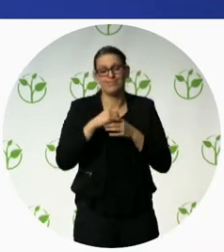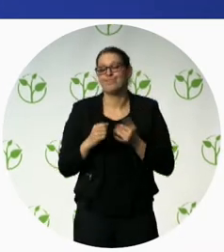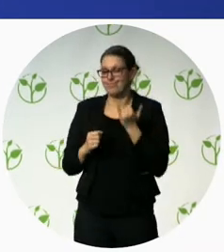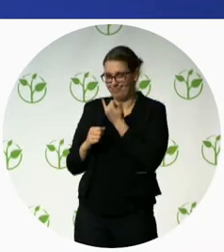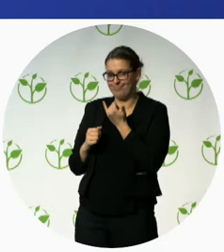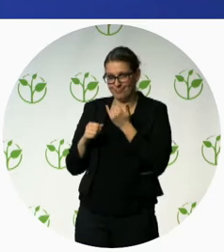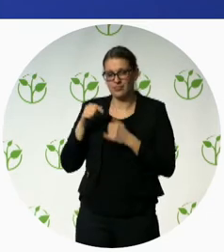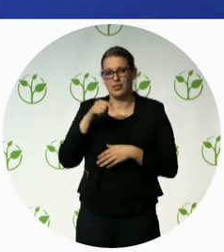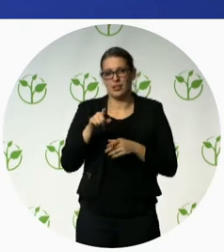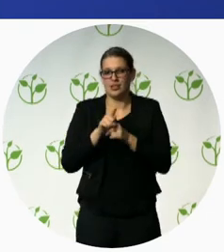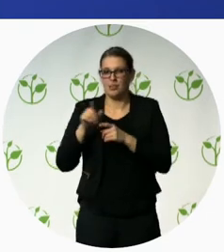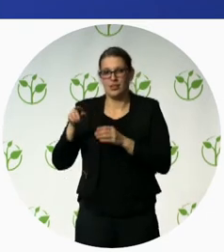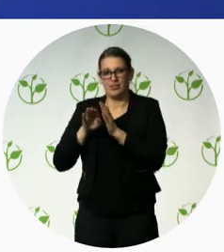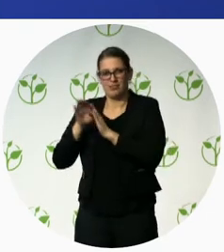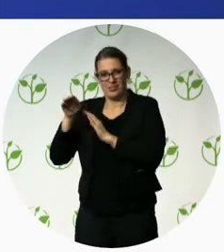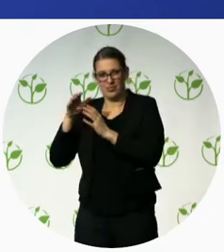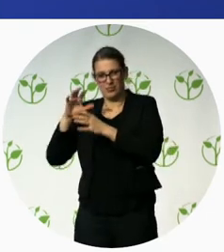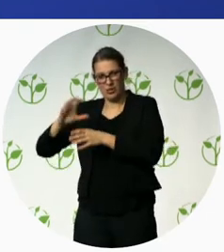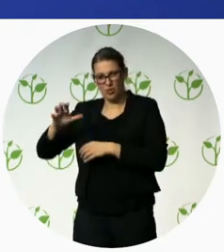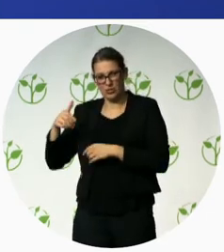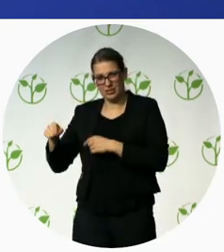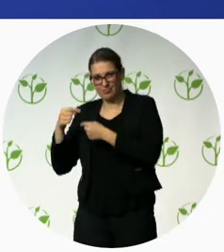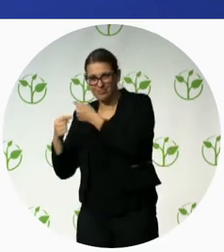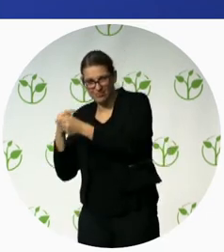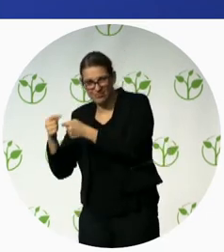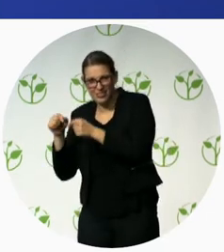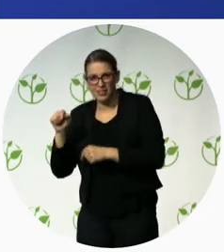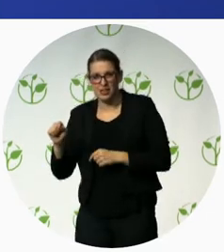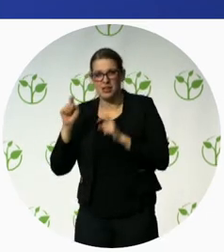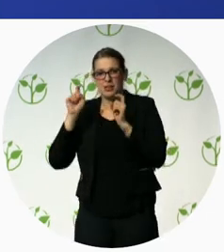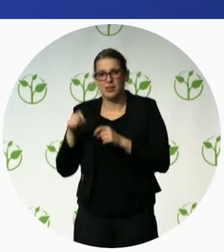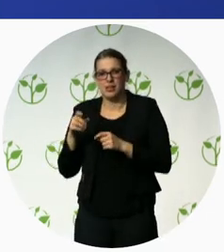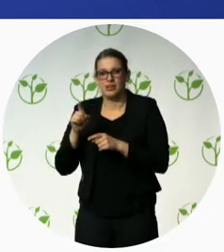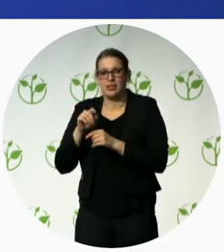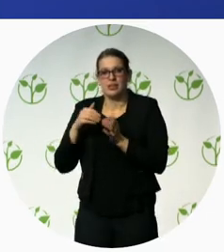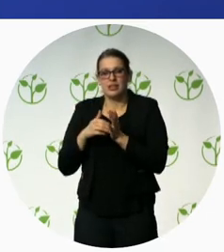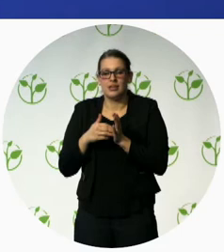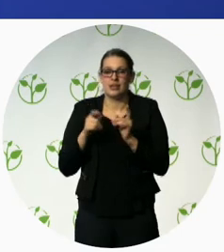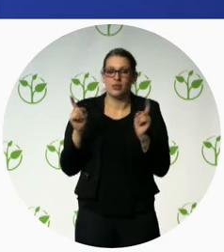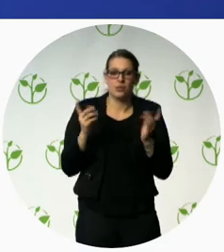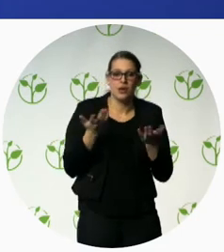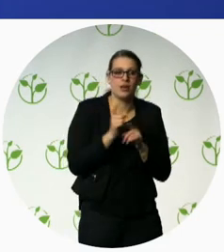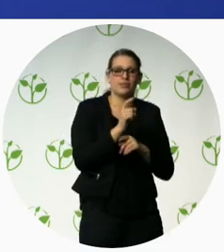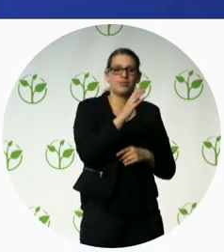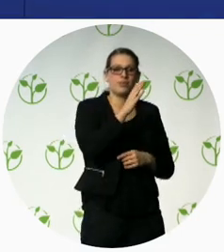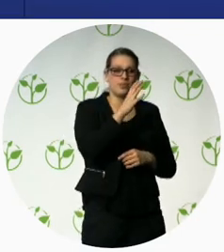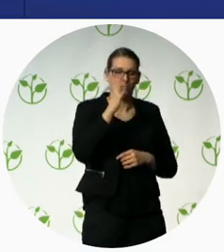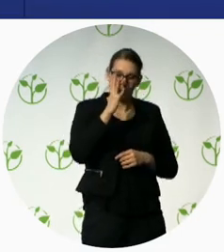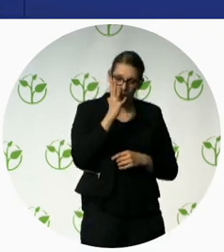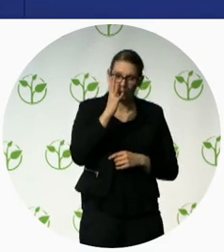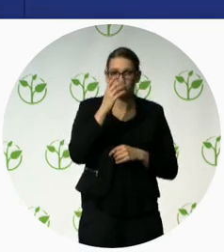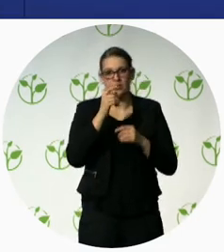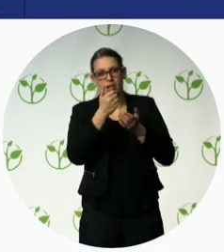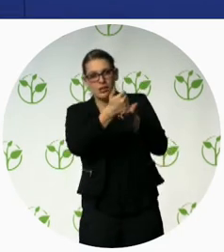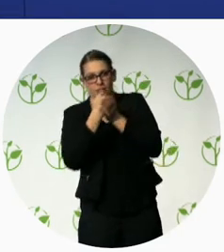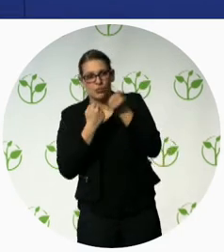so if the mothers are really involved in a home-based monitoring program, that will be wonderful. Thank you.